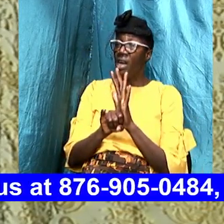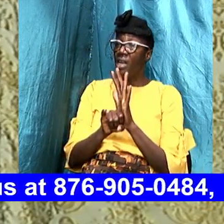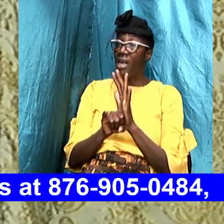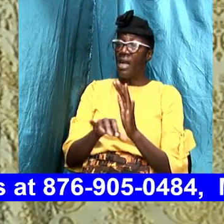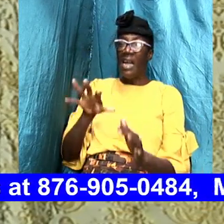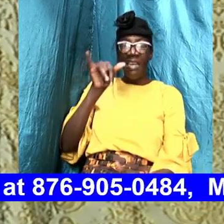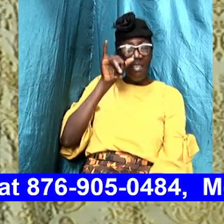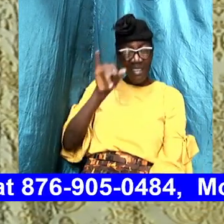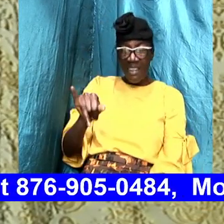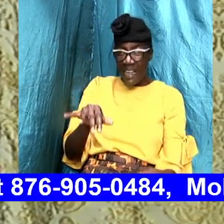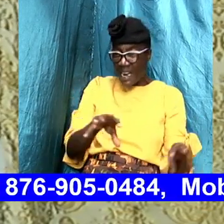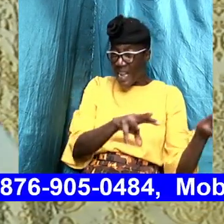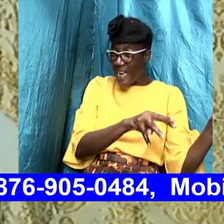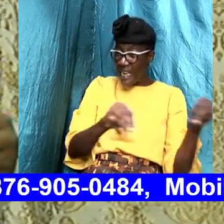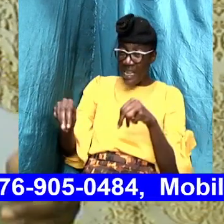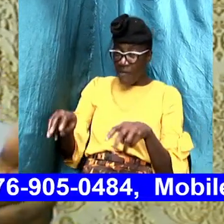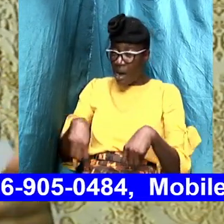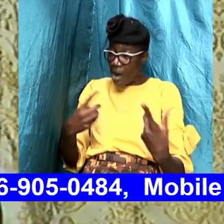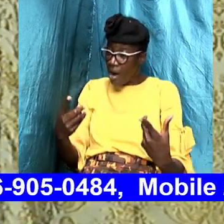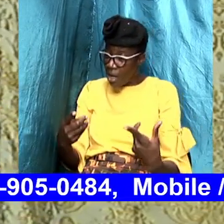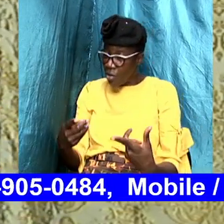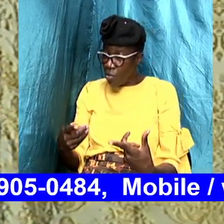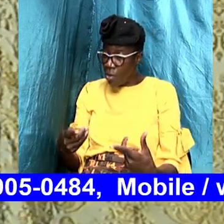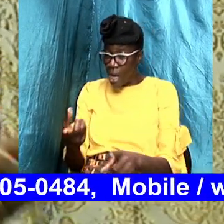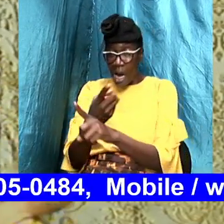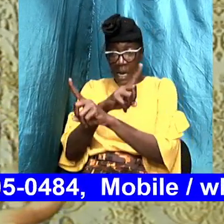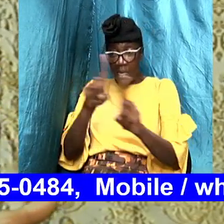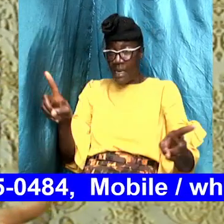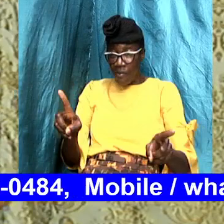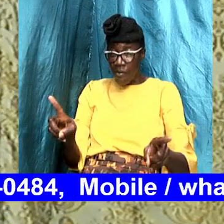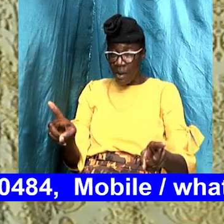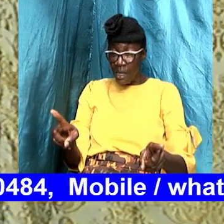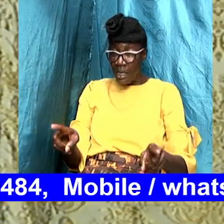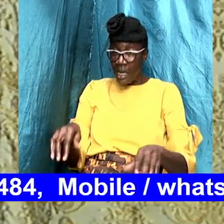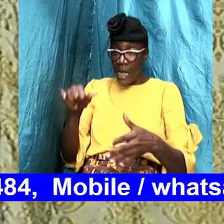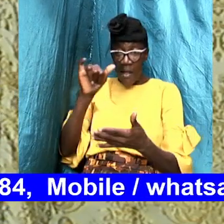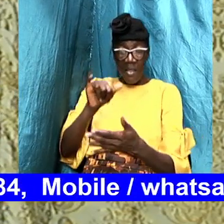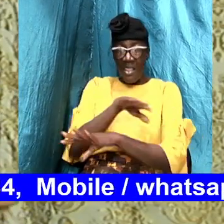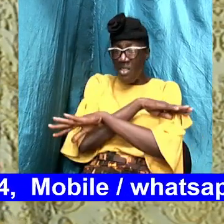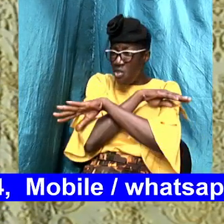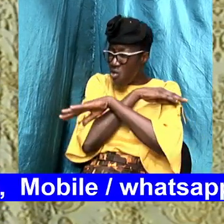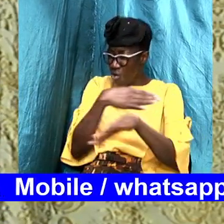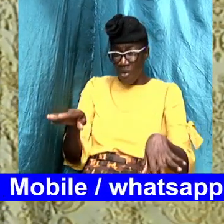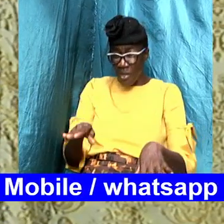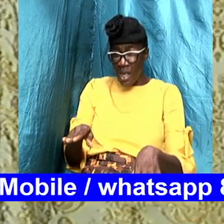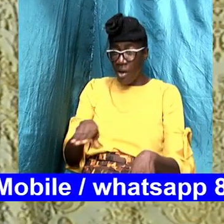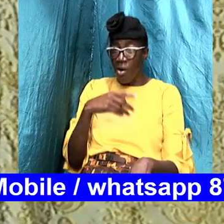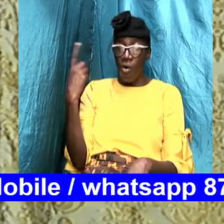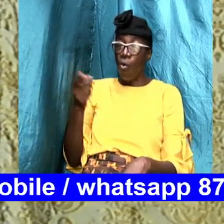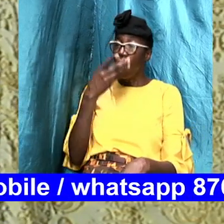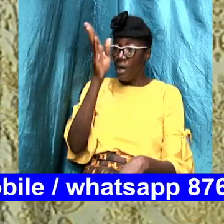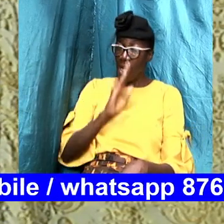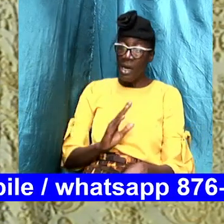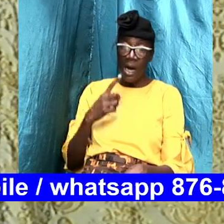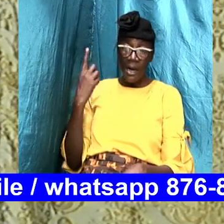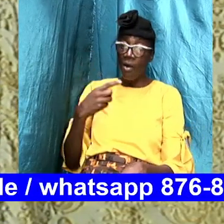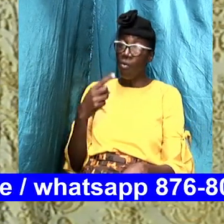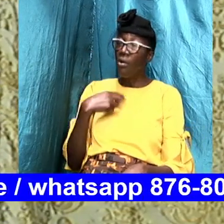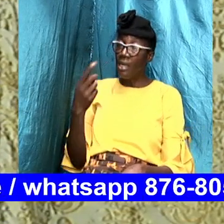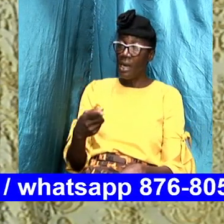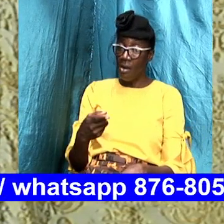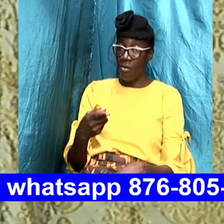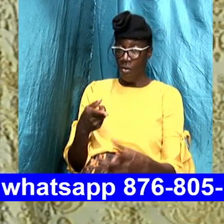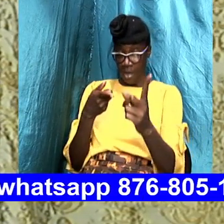still live and gone into something else that is nothing only only God alone can tell us but I want to